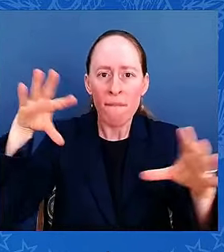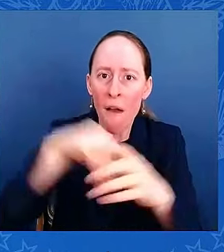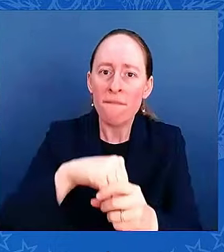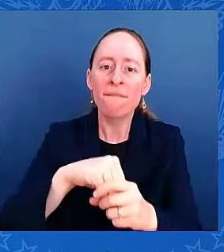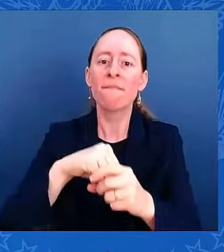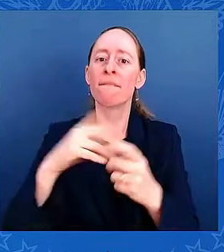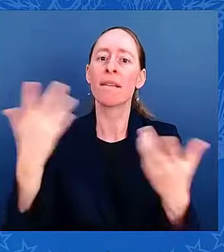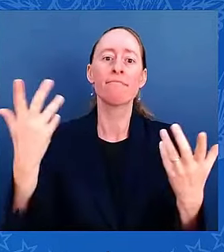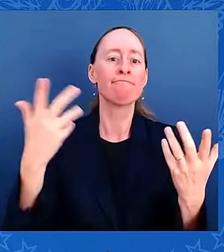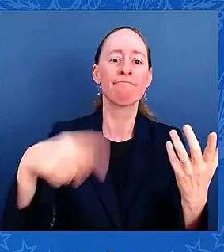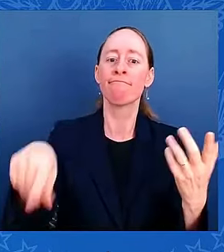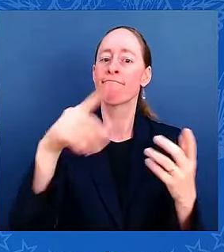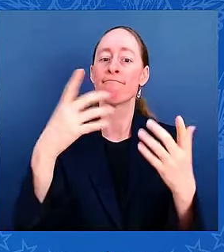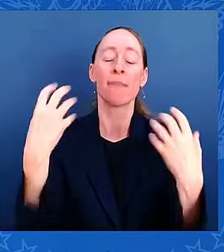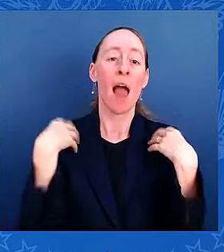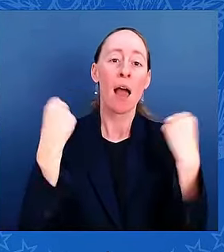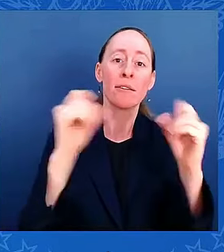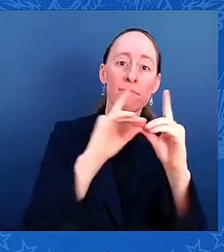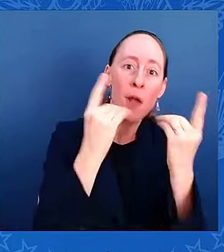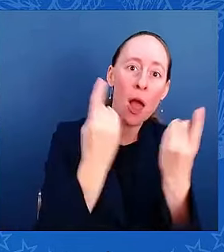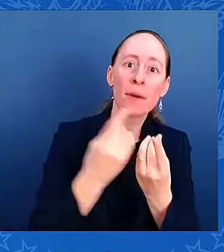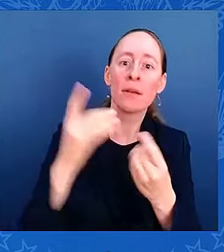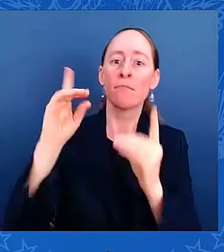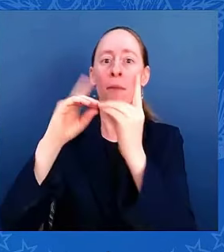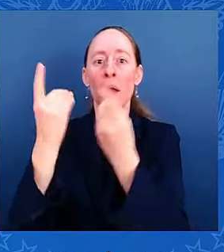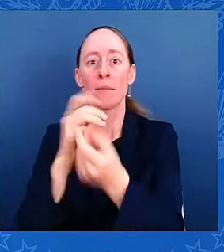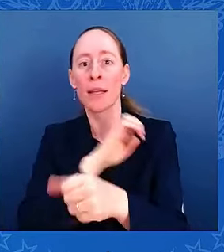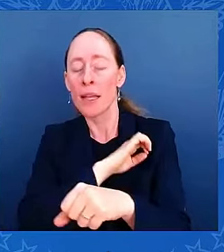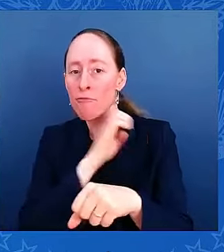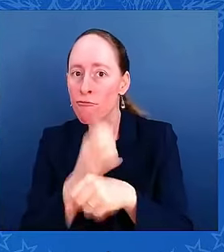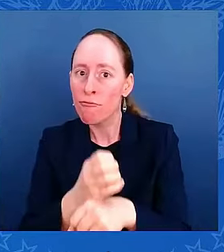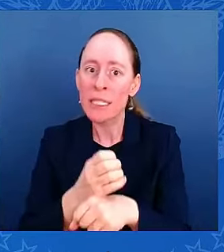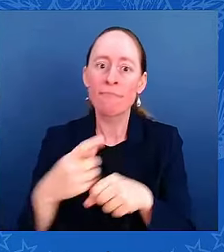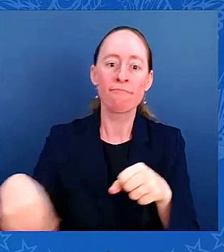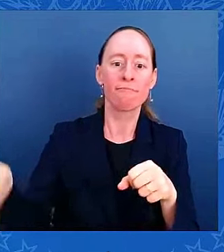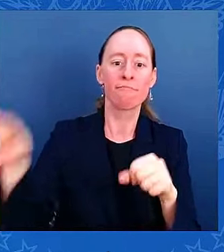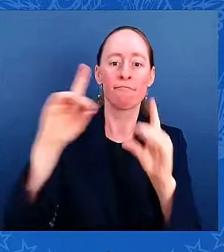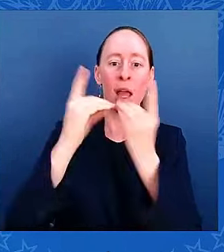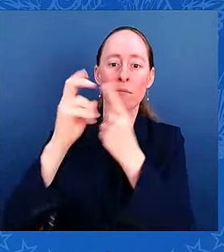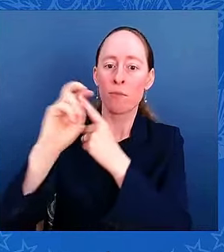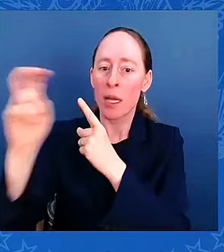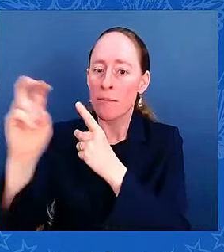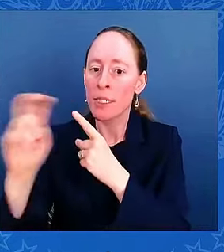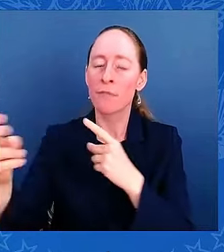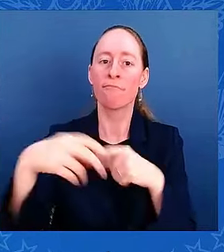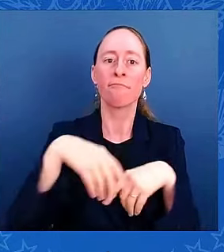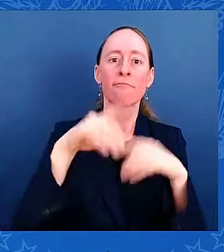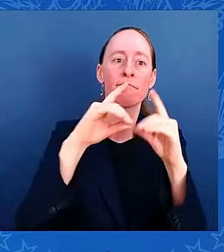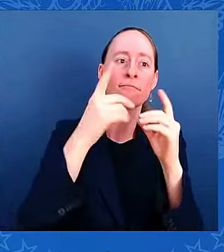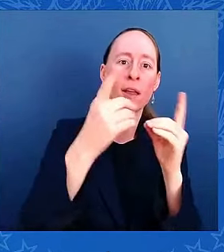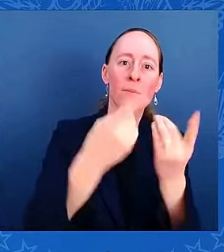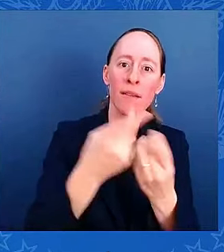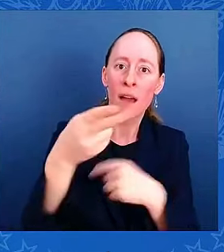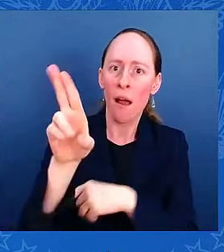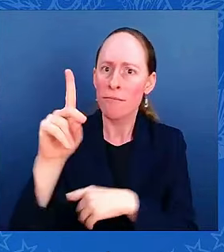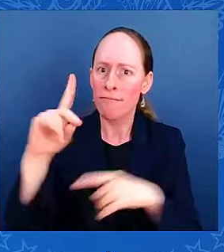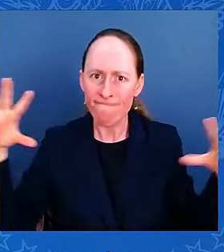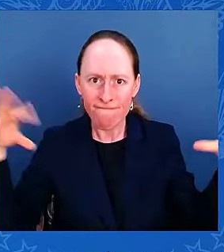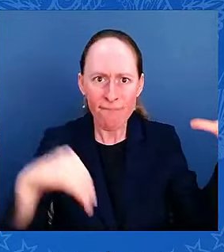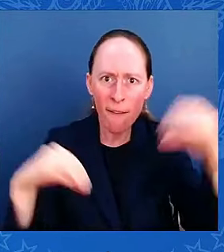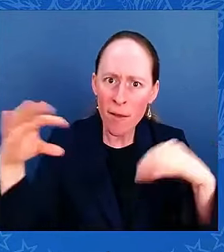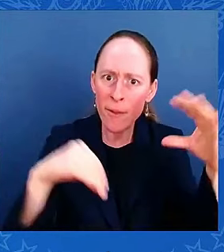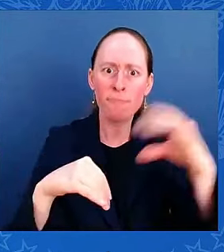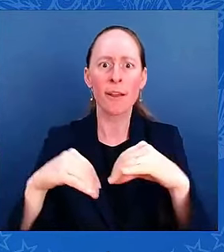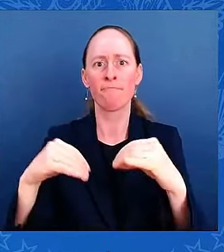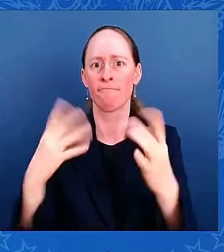Housing and Urban Development, which is providing mortgage relief for impacted homeowners. As directed, FEMA is going to open